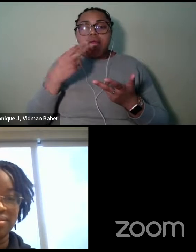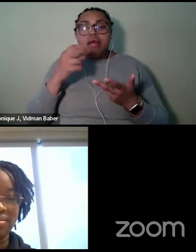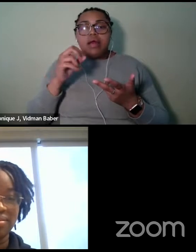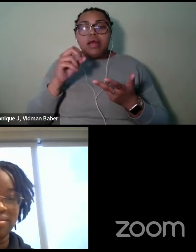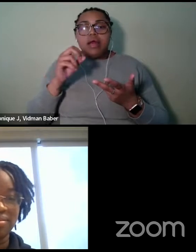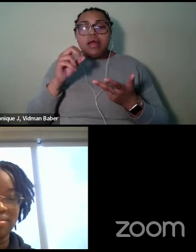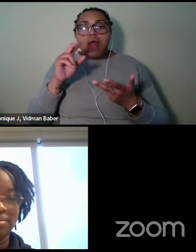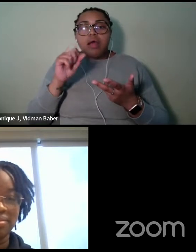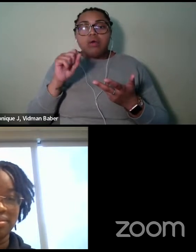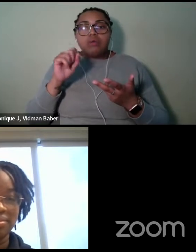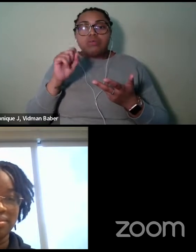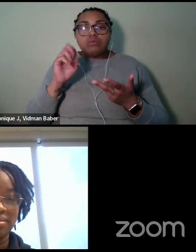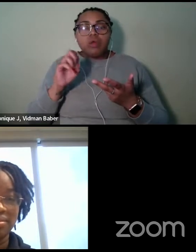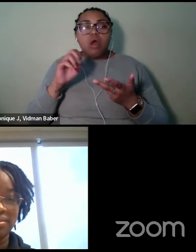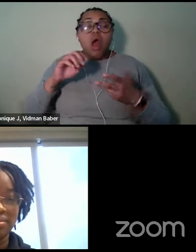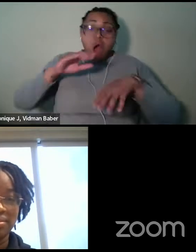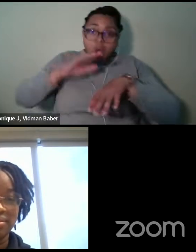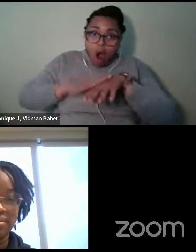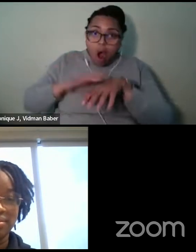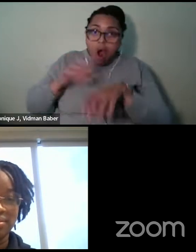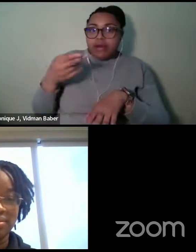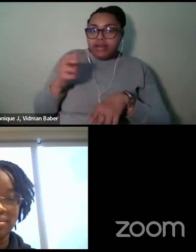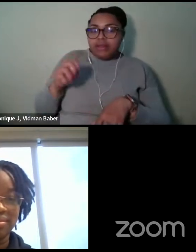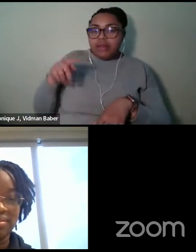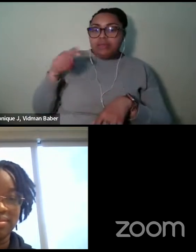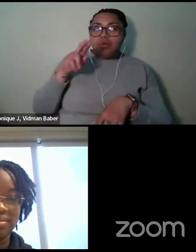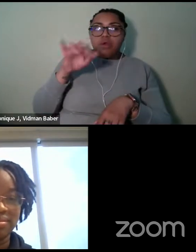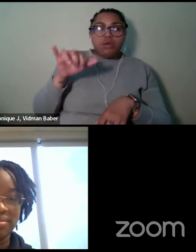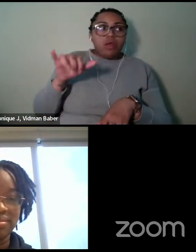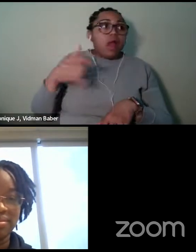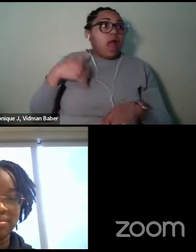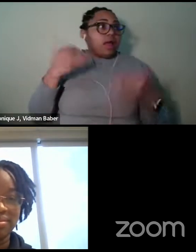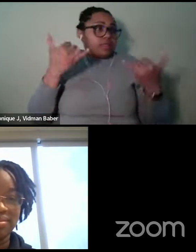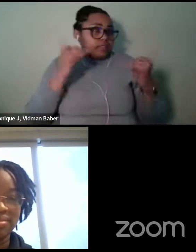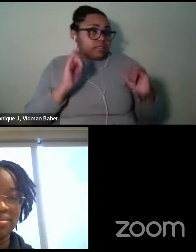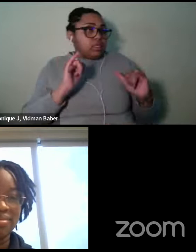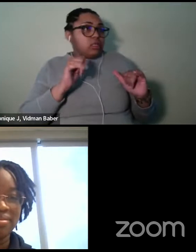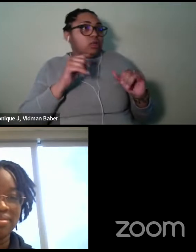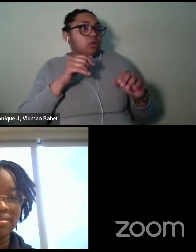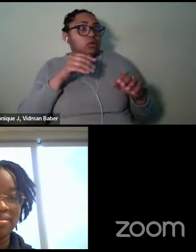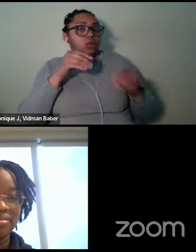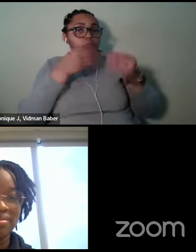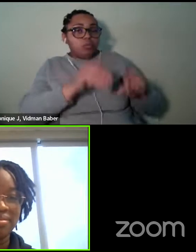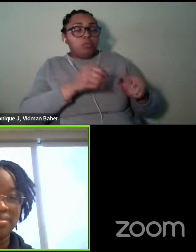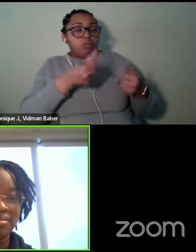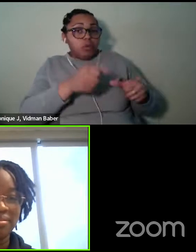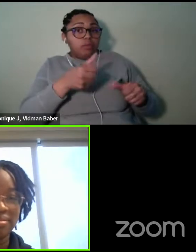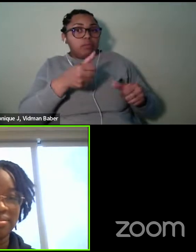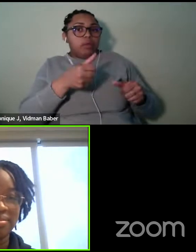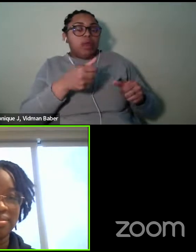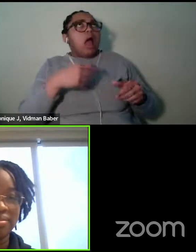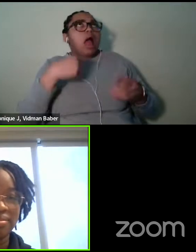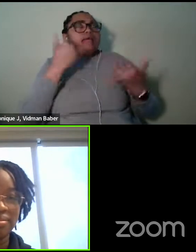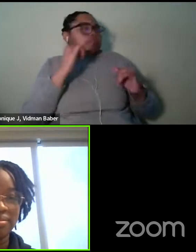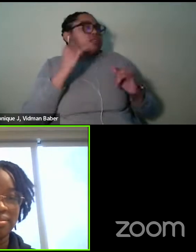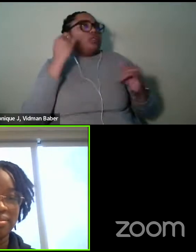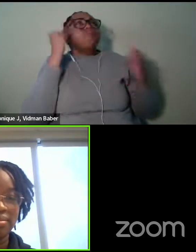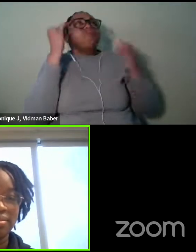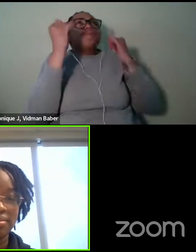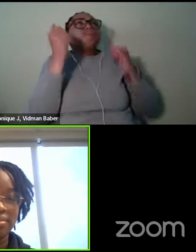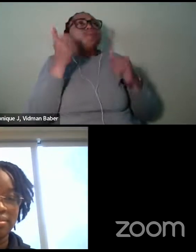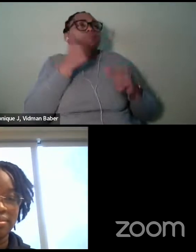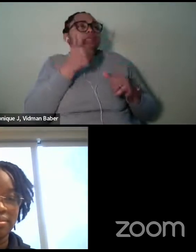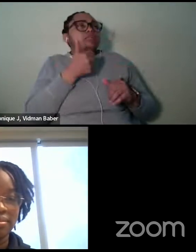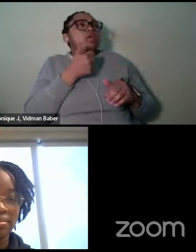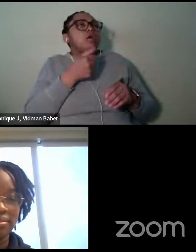uh, you know, in the, the character's shoes. So that carried me on until like when I was in, uh, middle